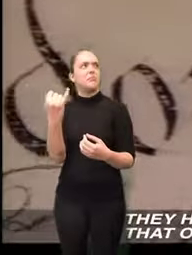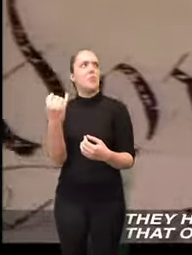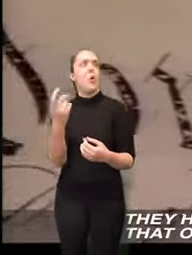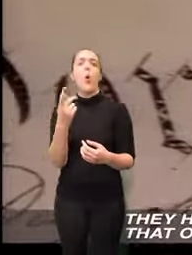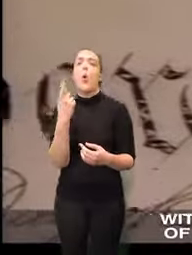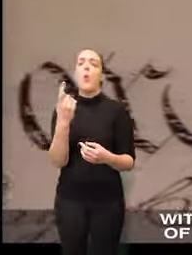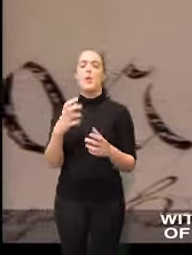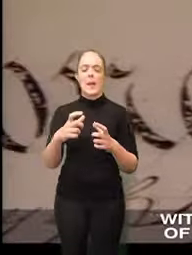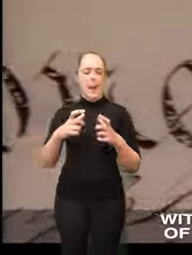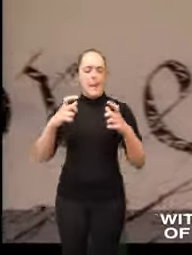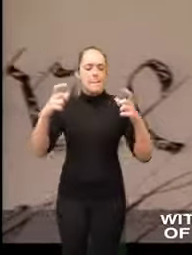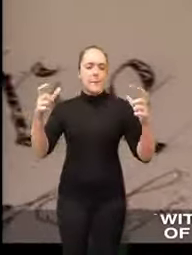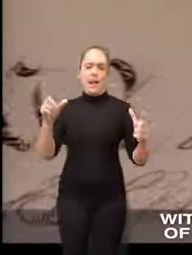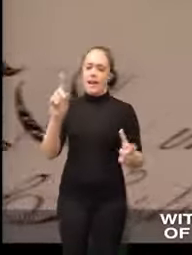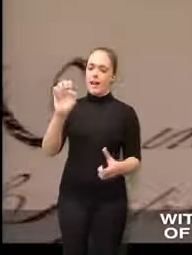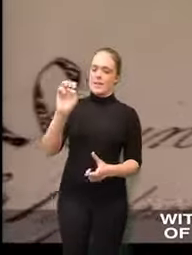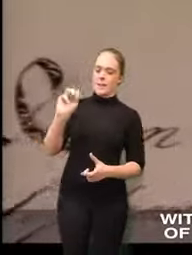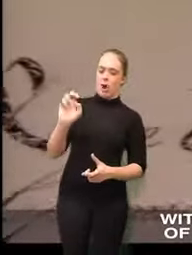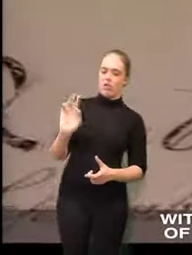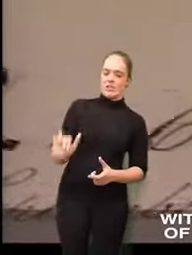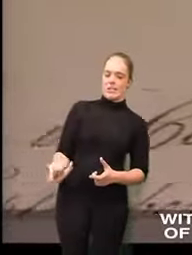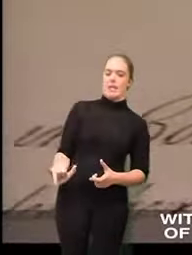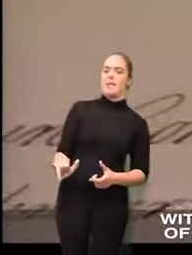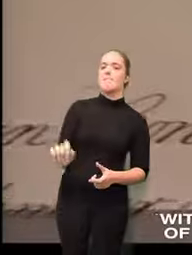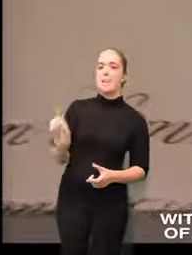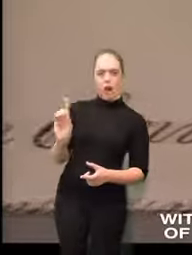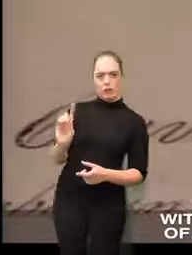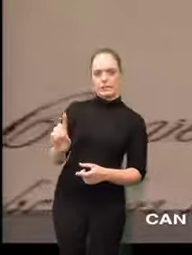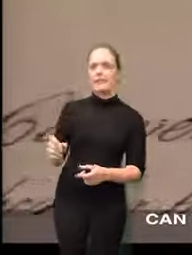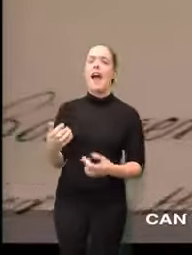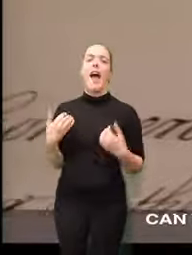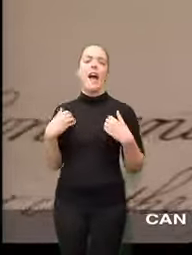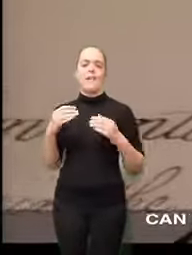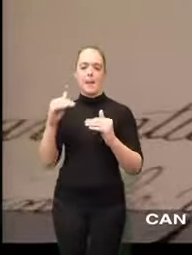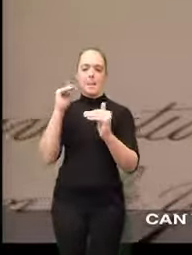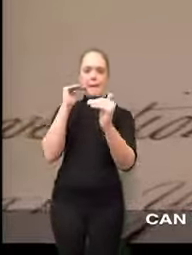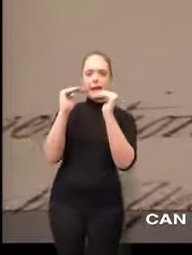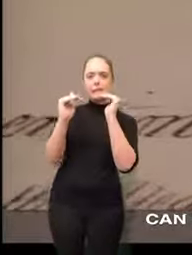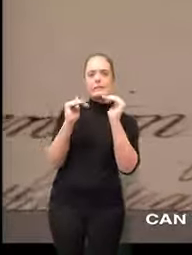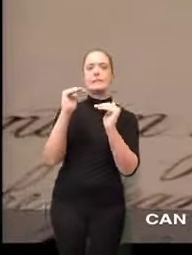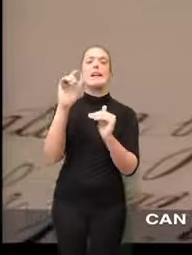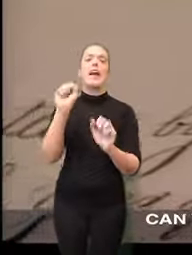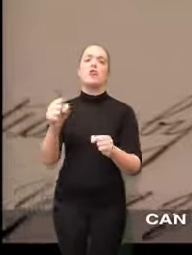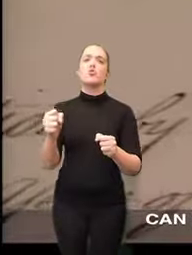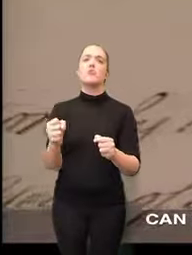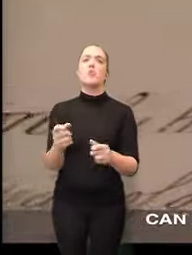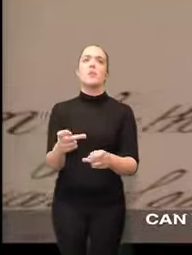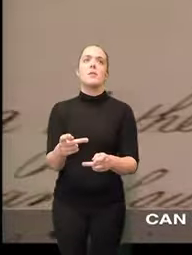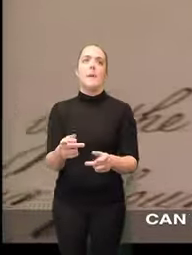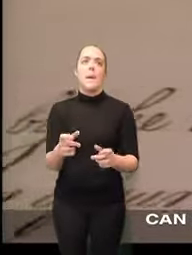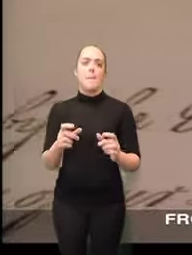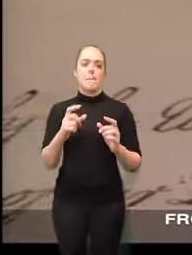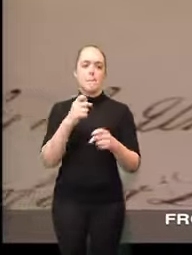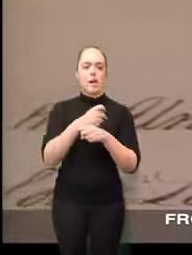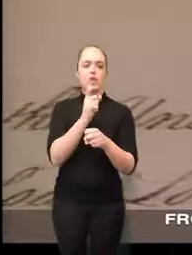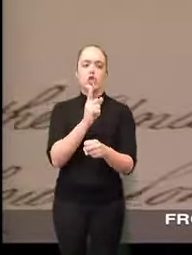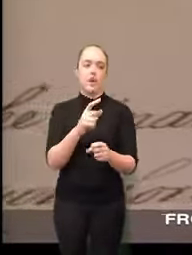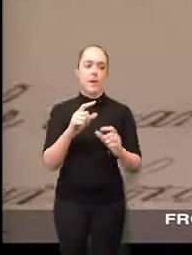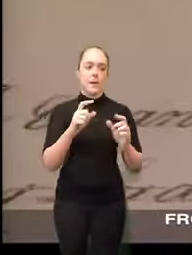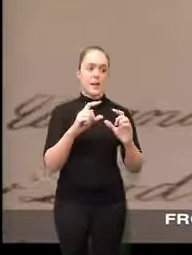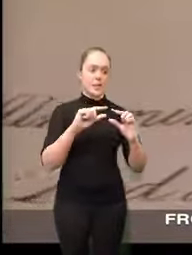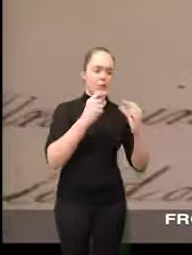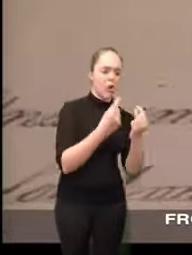only in a large democracy with an extensive system of checks and balances can you protect the rights of the minorities